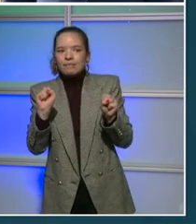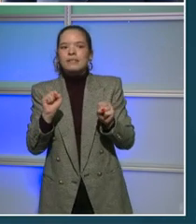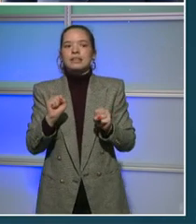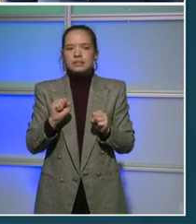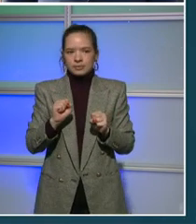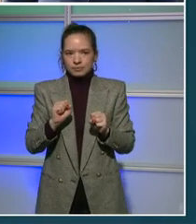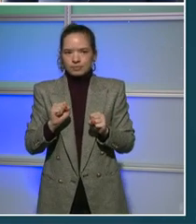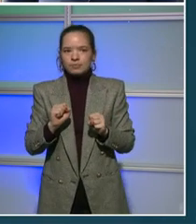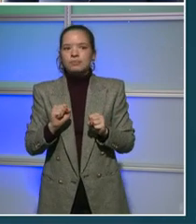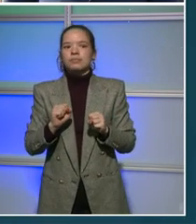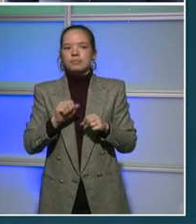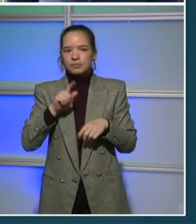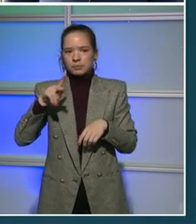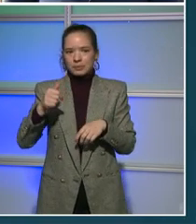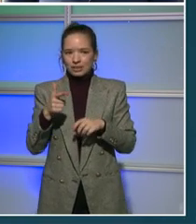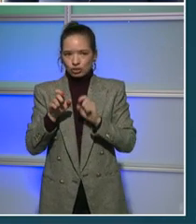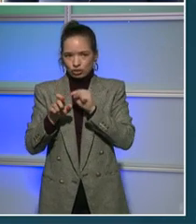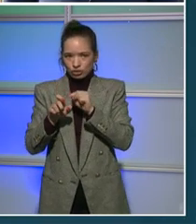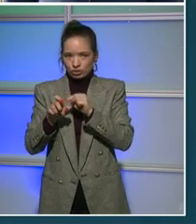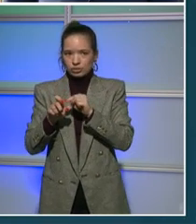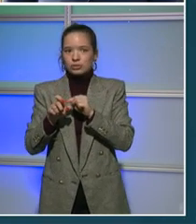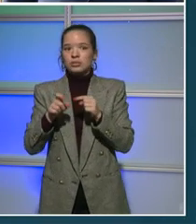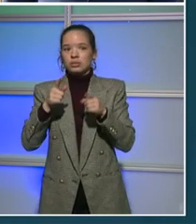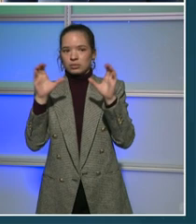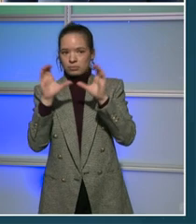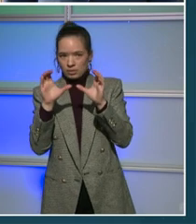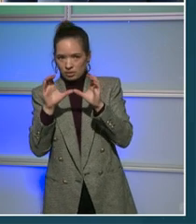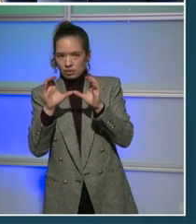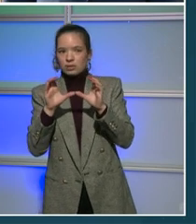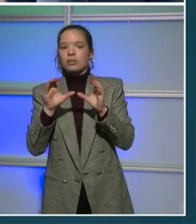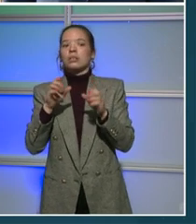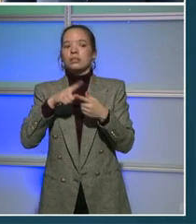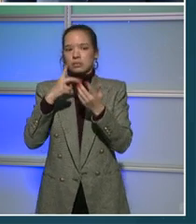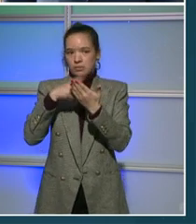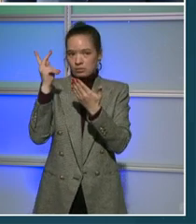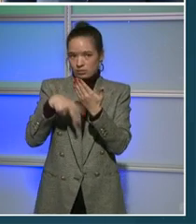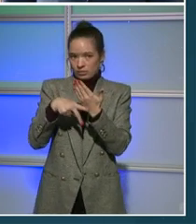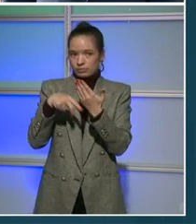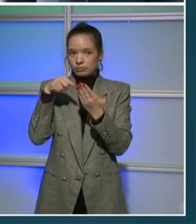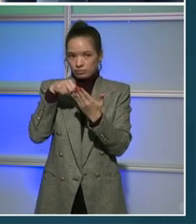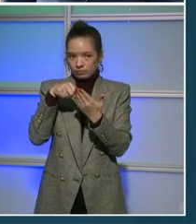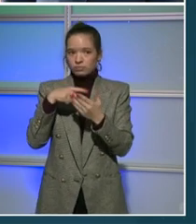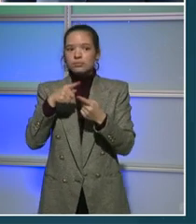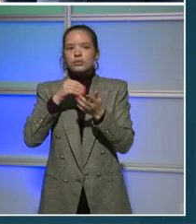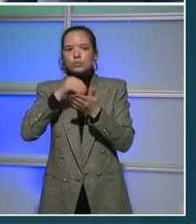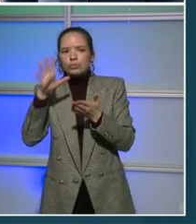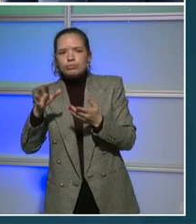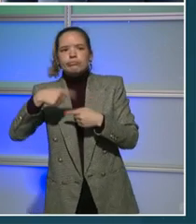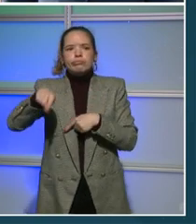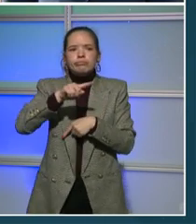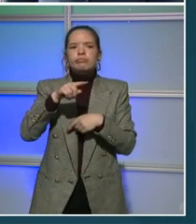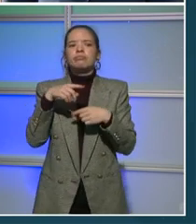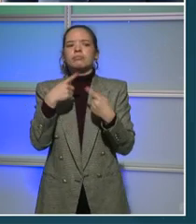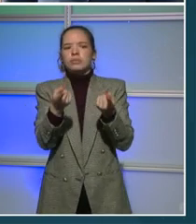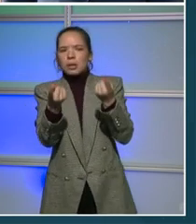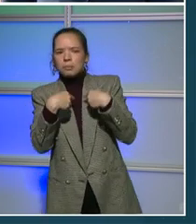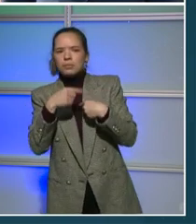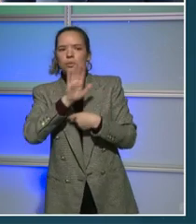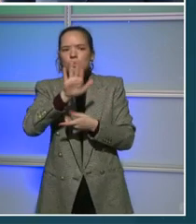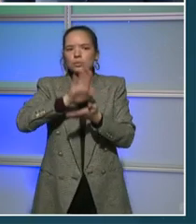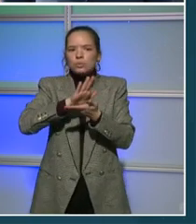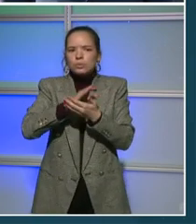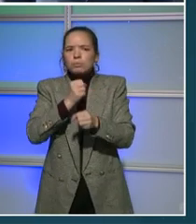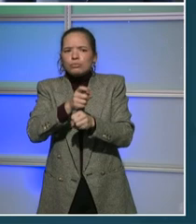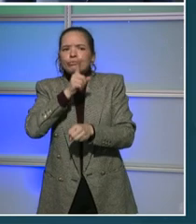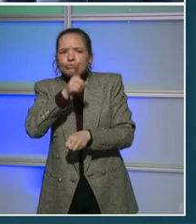trusted adults on routes our children use to get to and from school. And as young people make their way